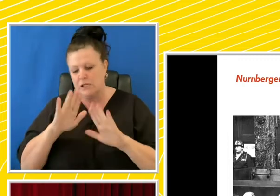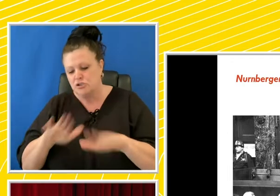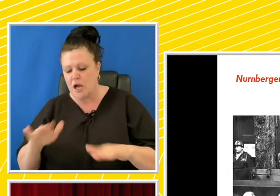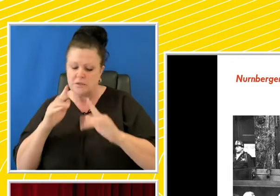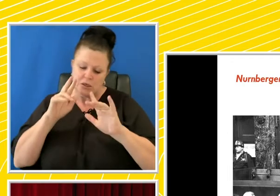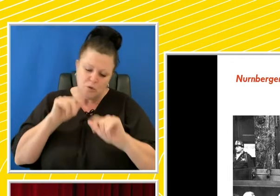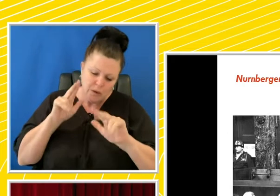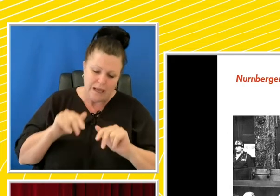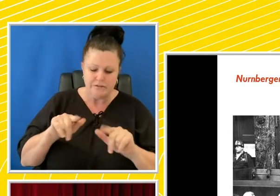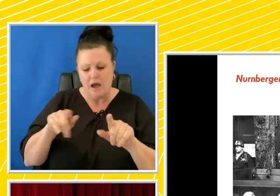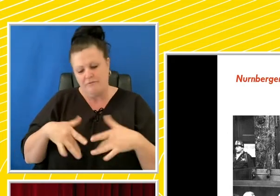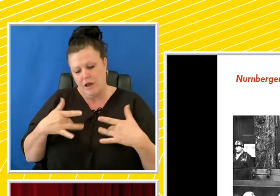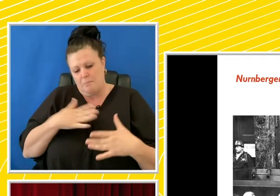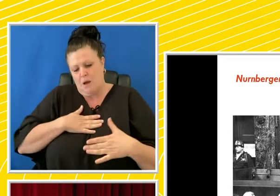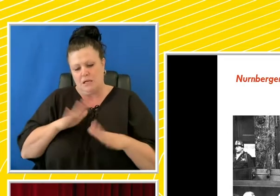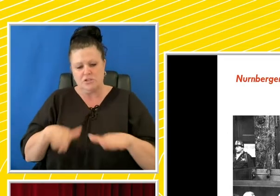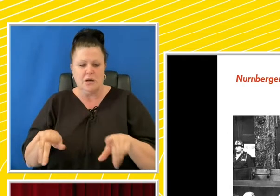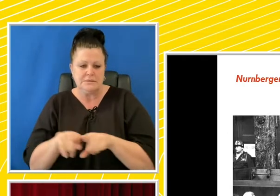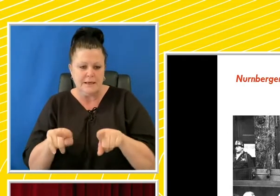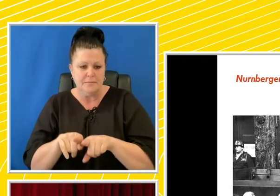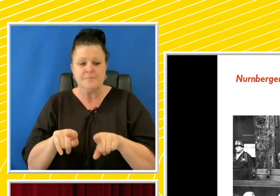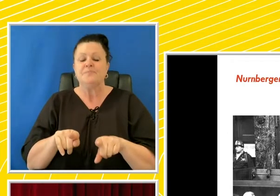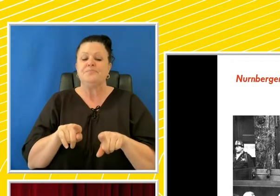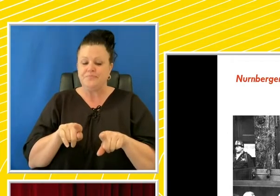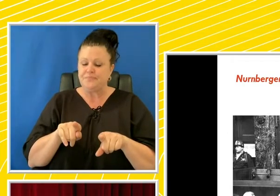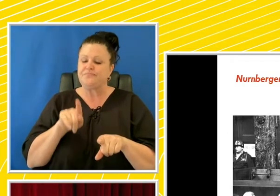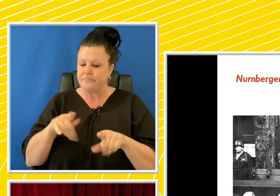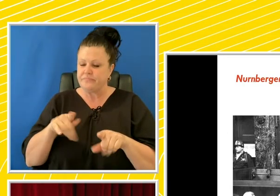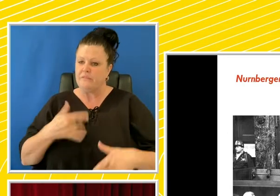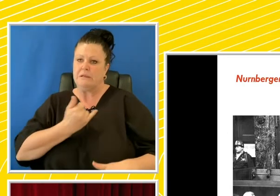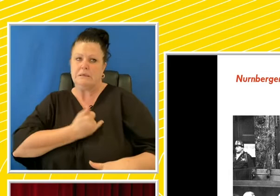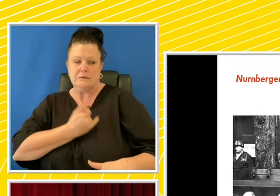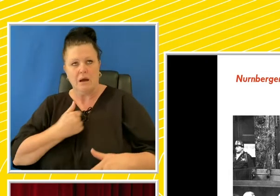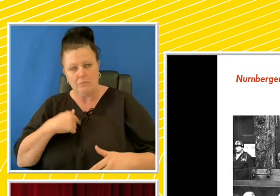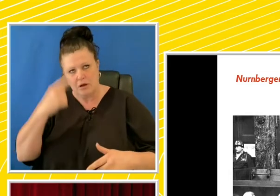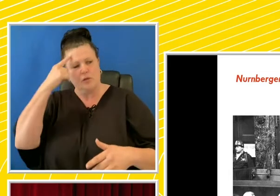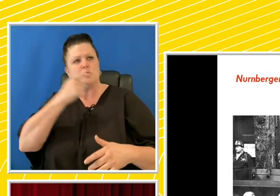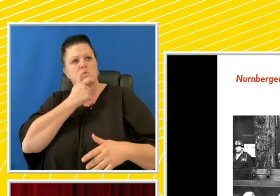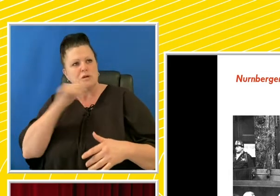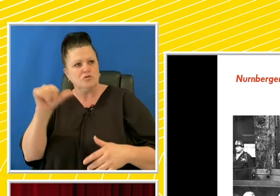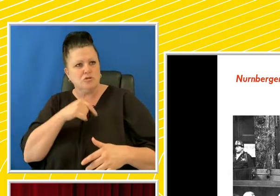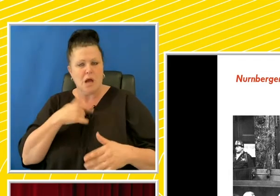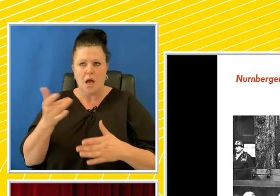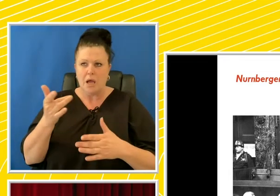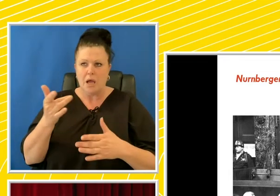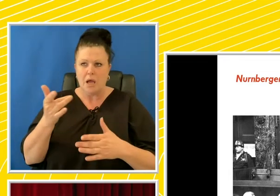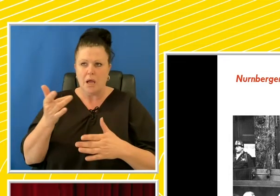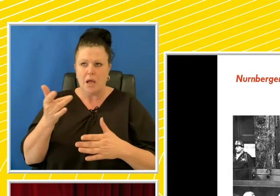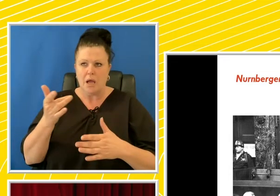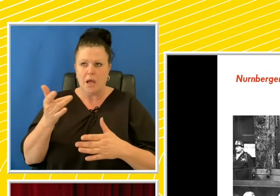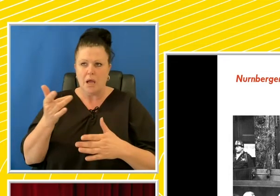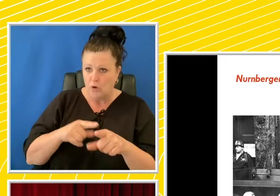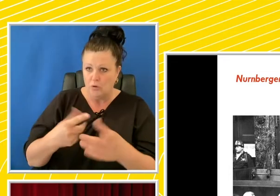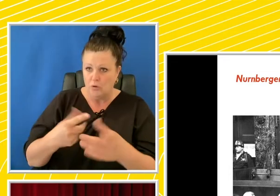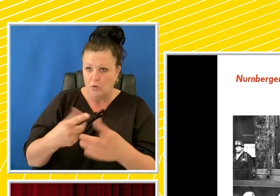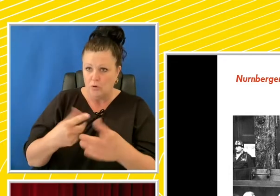own. And then that hard fate hit me. Is that guilt? Was it my first thought to limit the scope of euthanasia? Did I not the moment I was